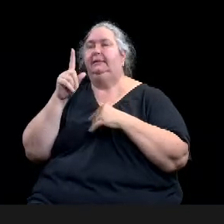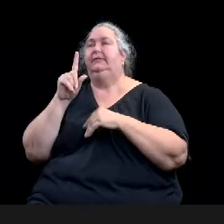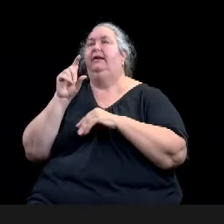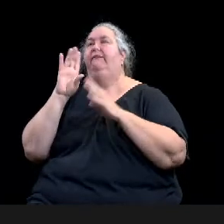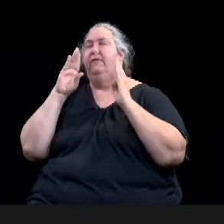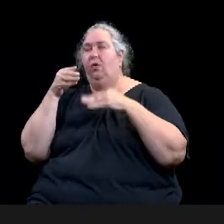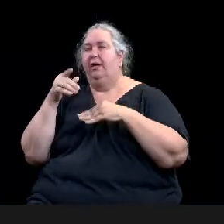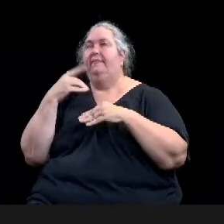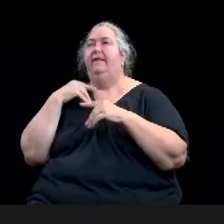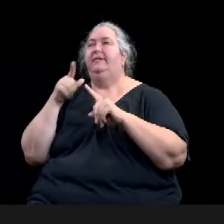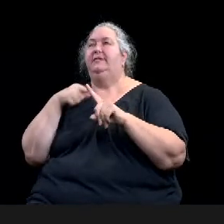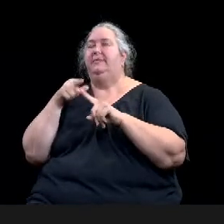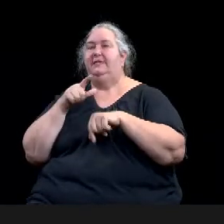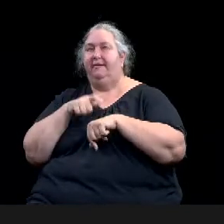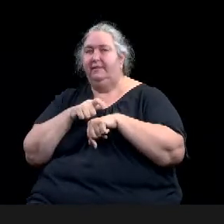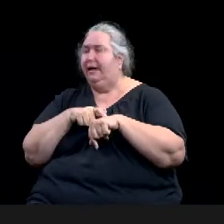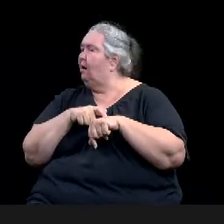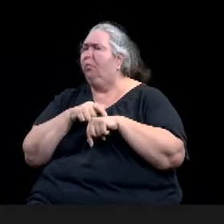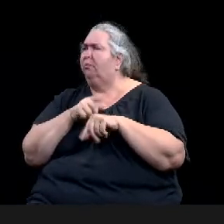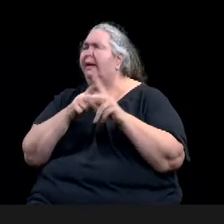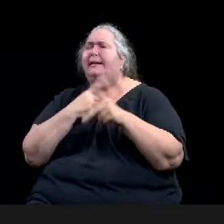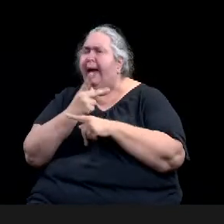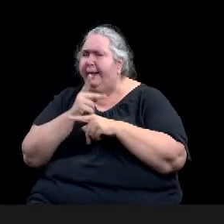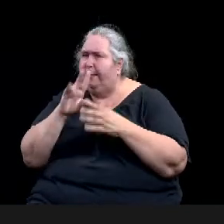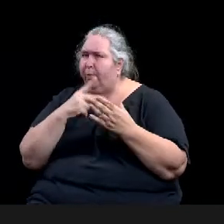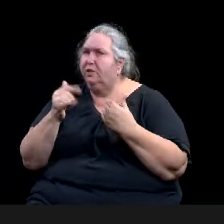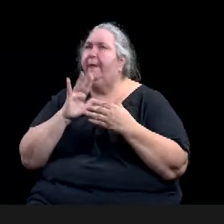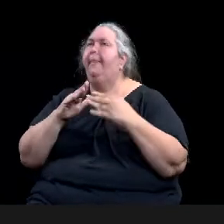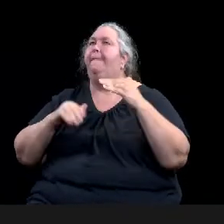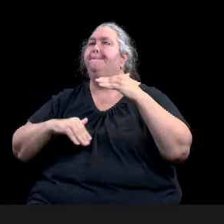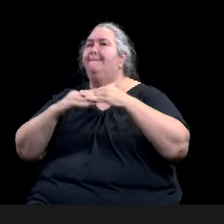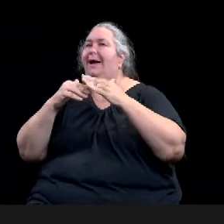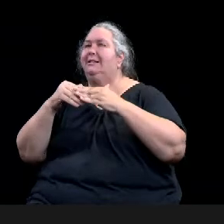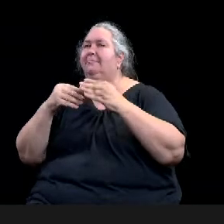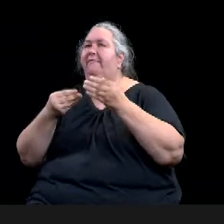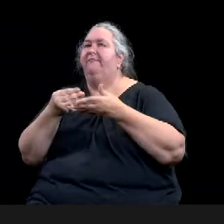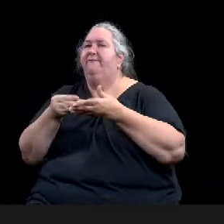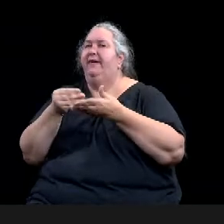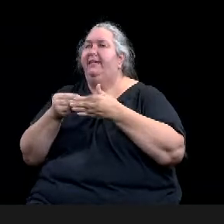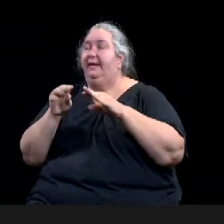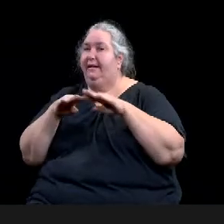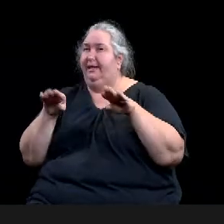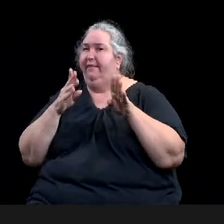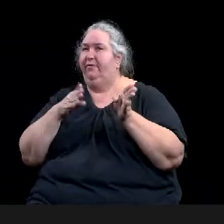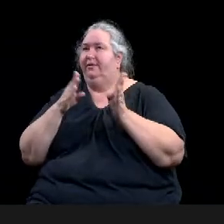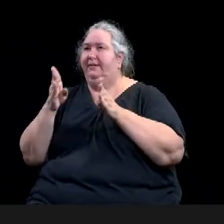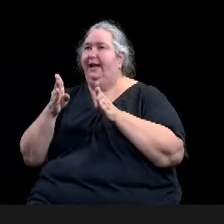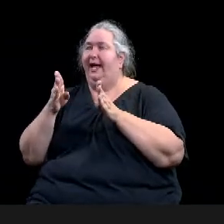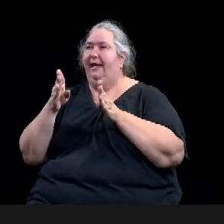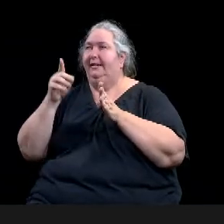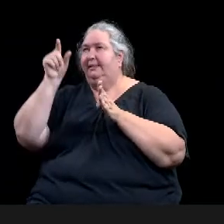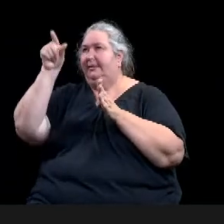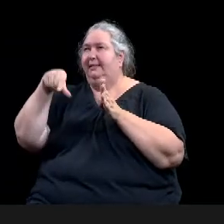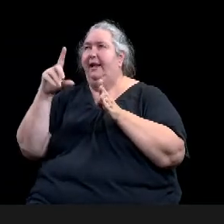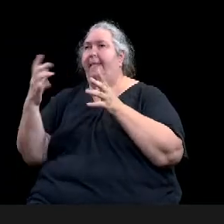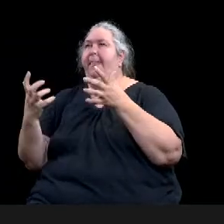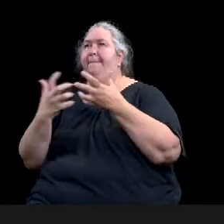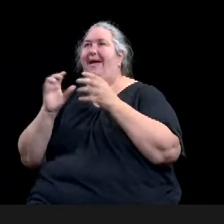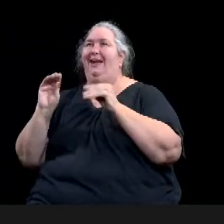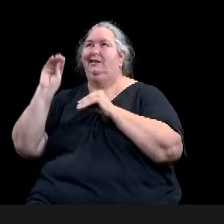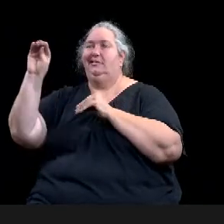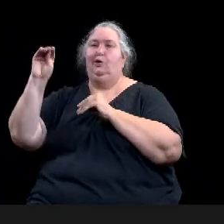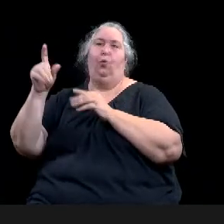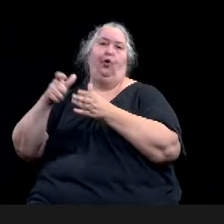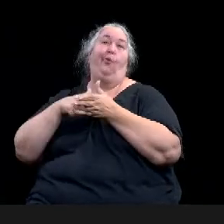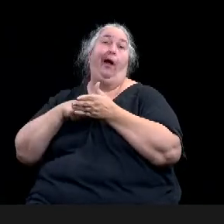column, and then the match that they require in the last column on the right. So as I mentioned, Arlington, Plano, and Pasadena were